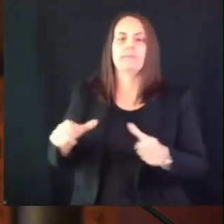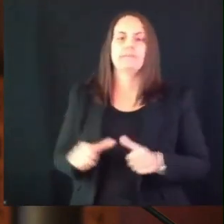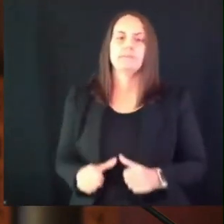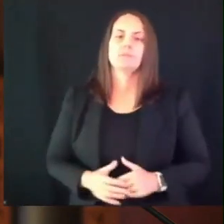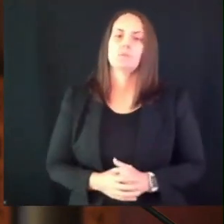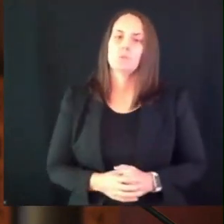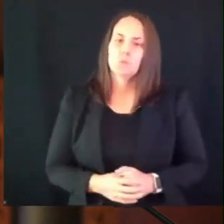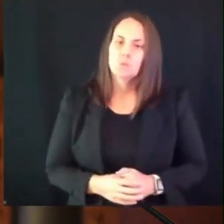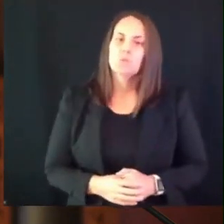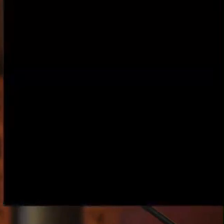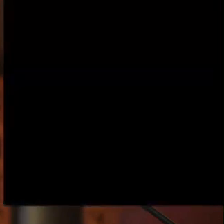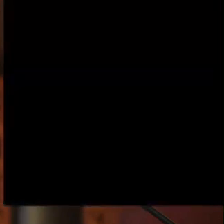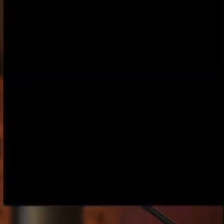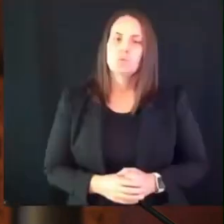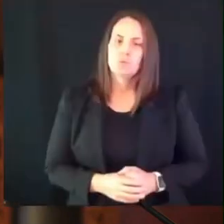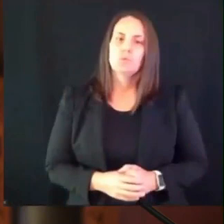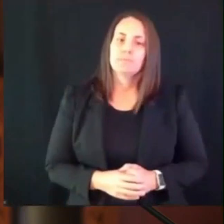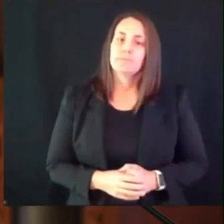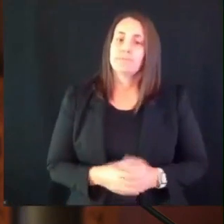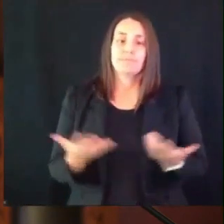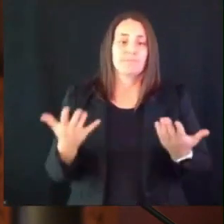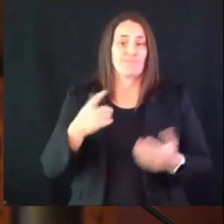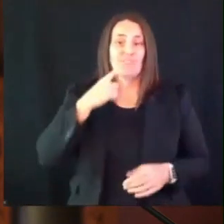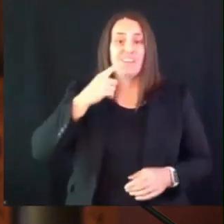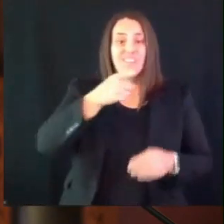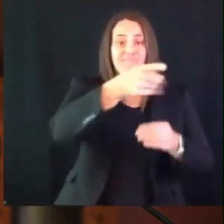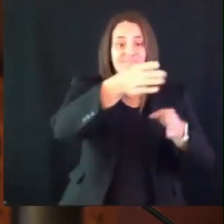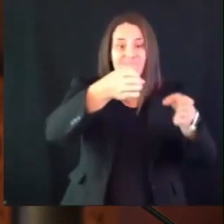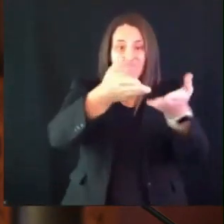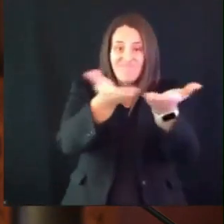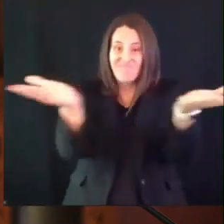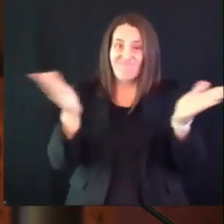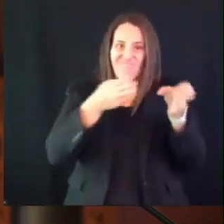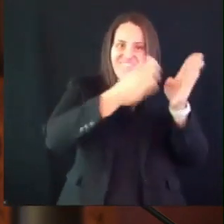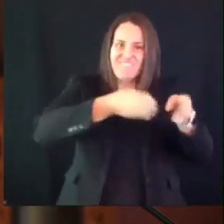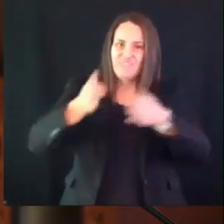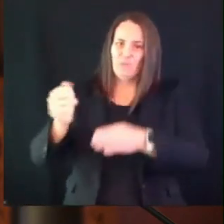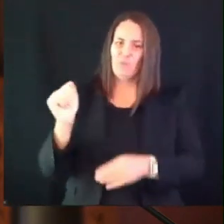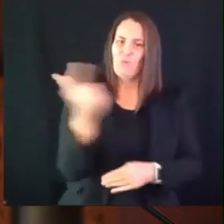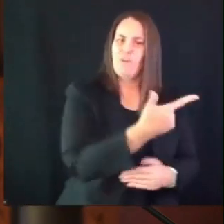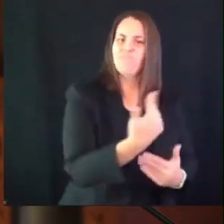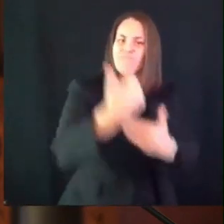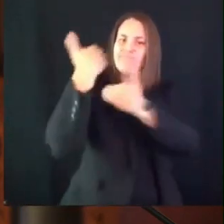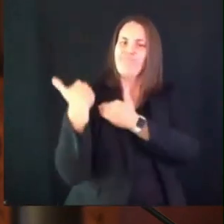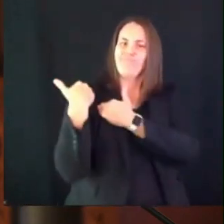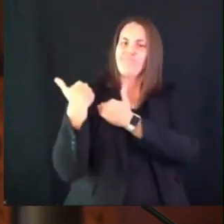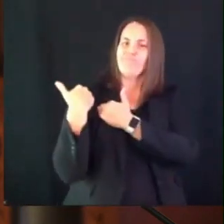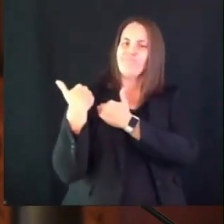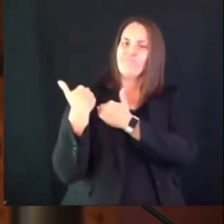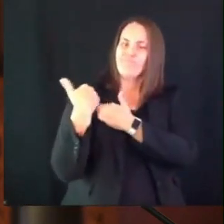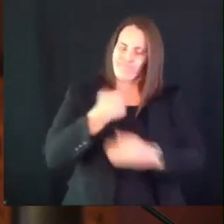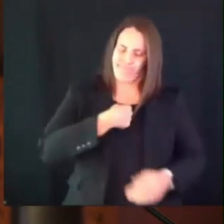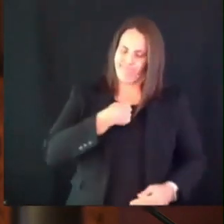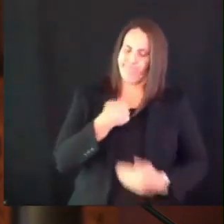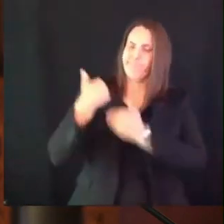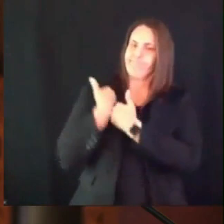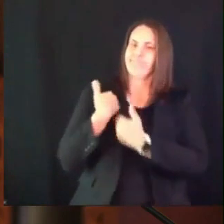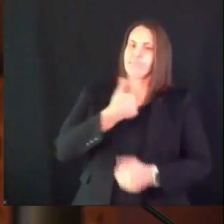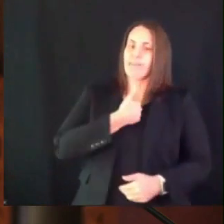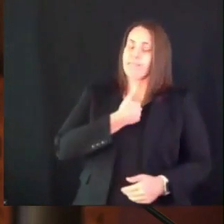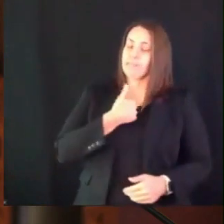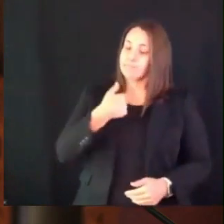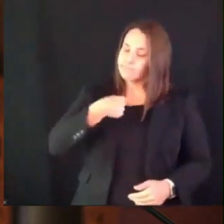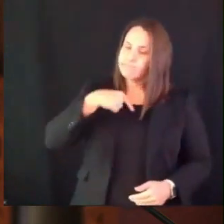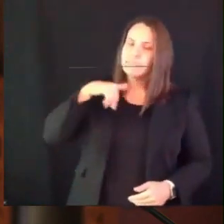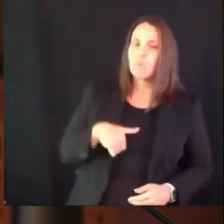stop the spread stay home as much as you can if you can work from home please do limit your